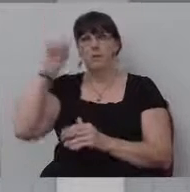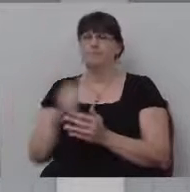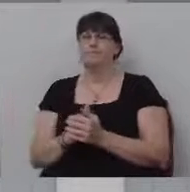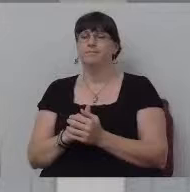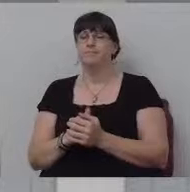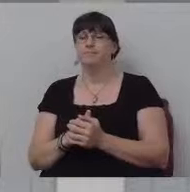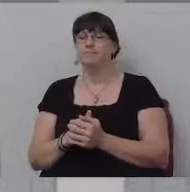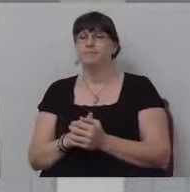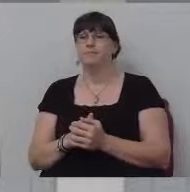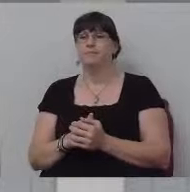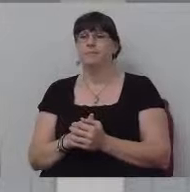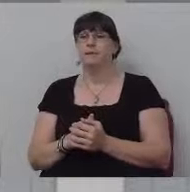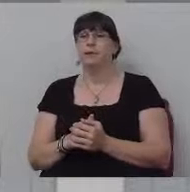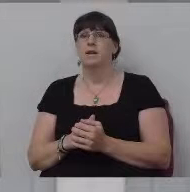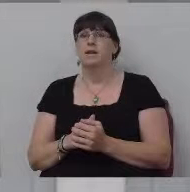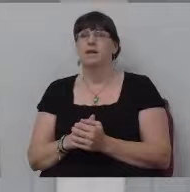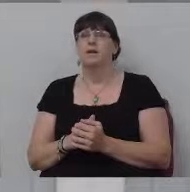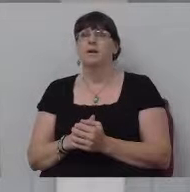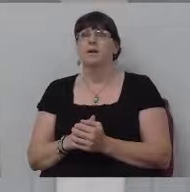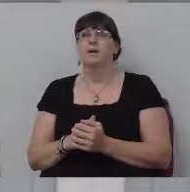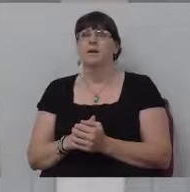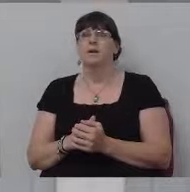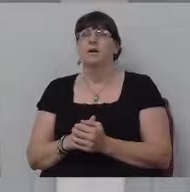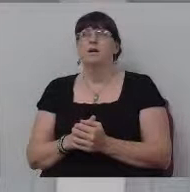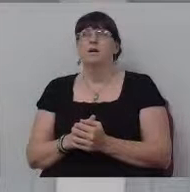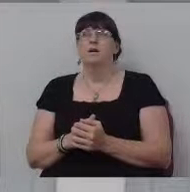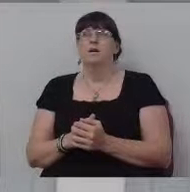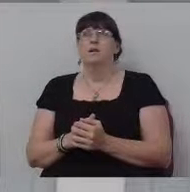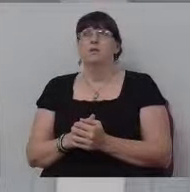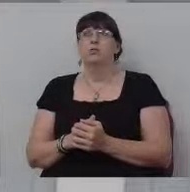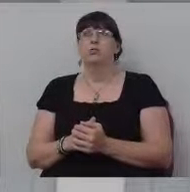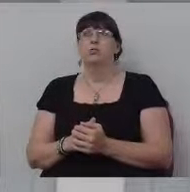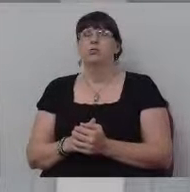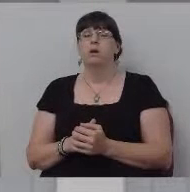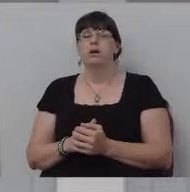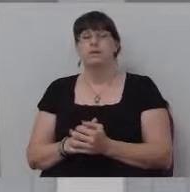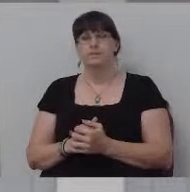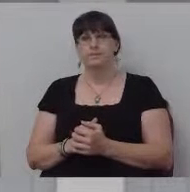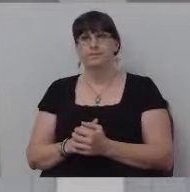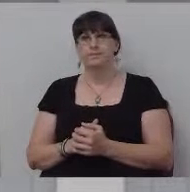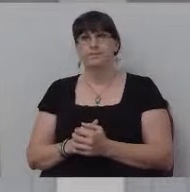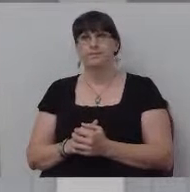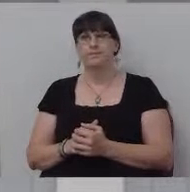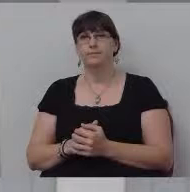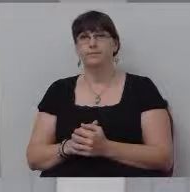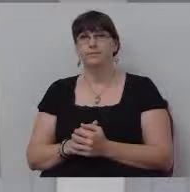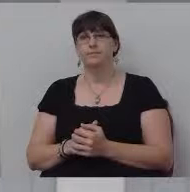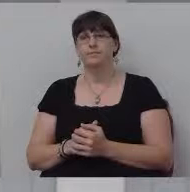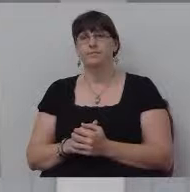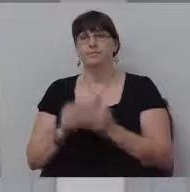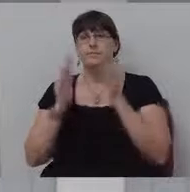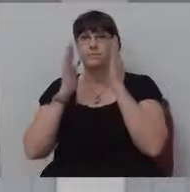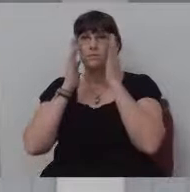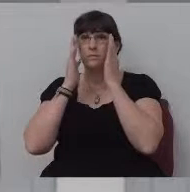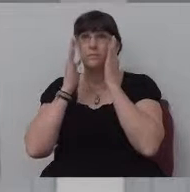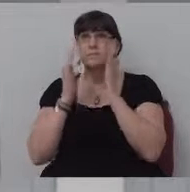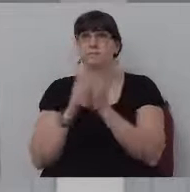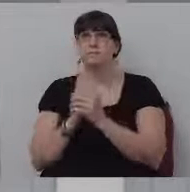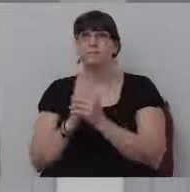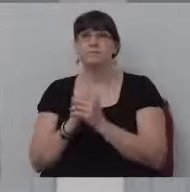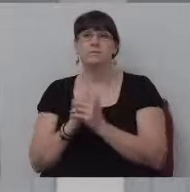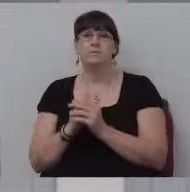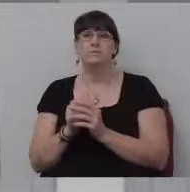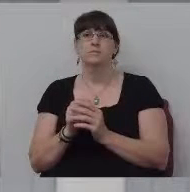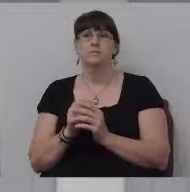should endeavor to excel those that went before us in goodness, not grandeur.